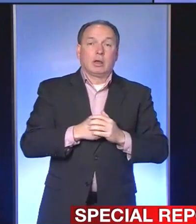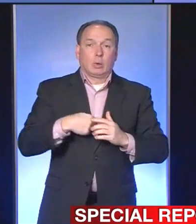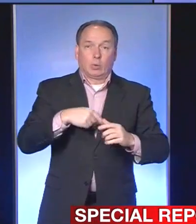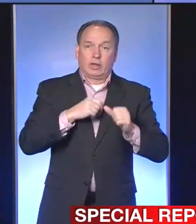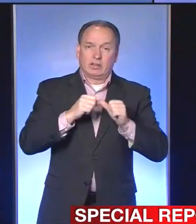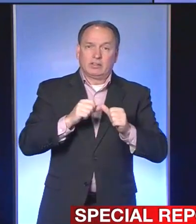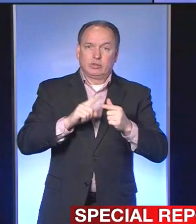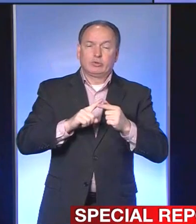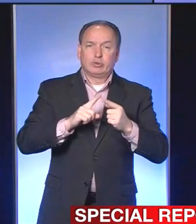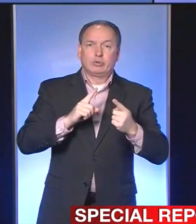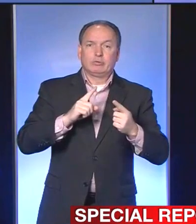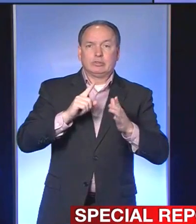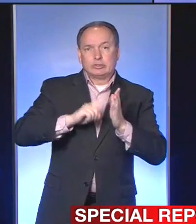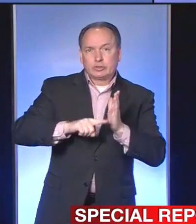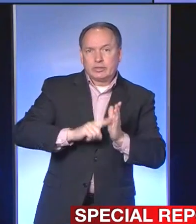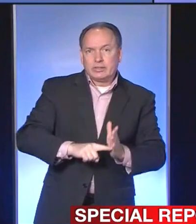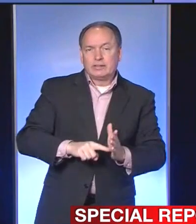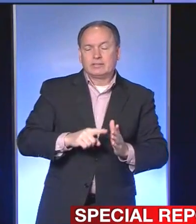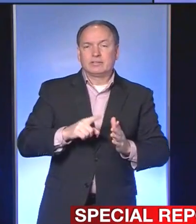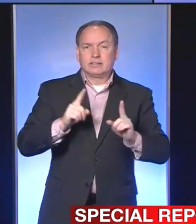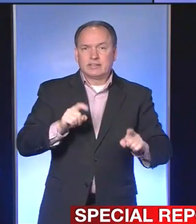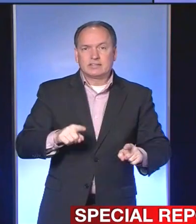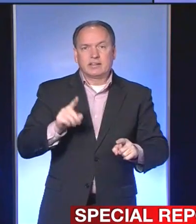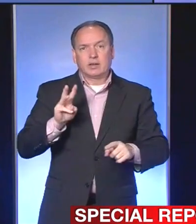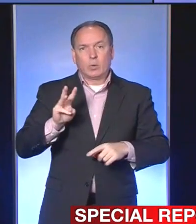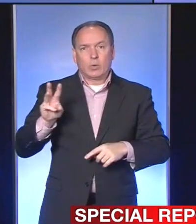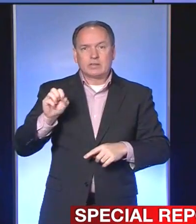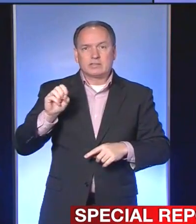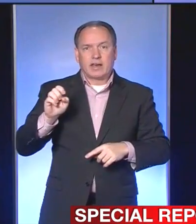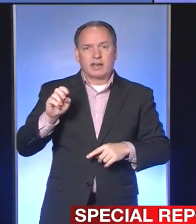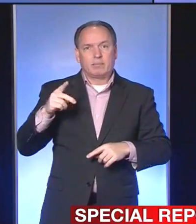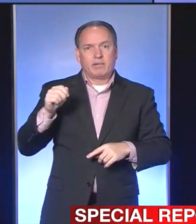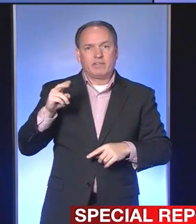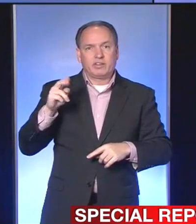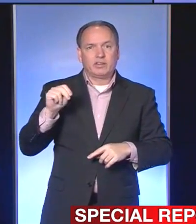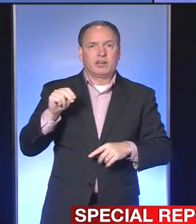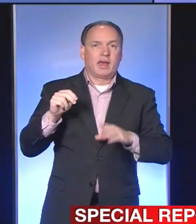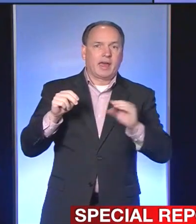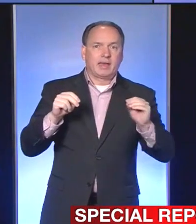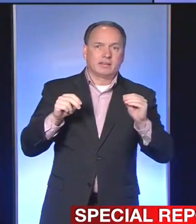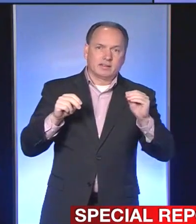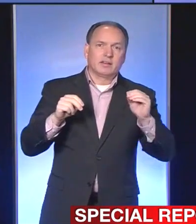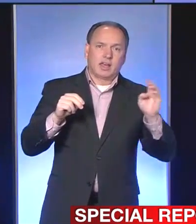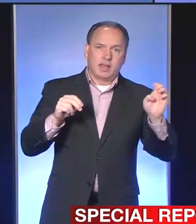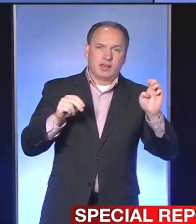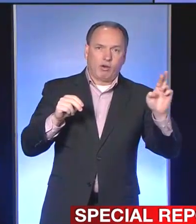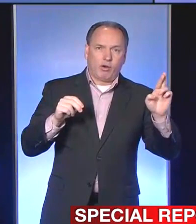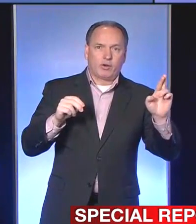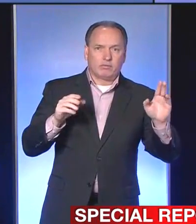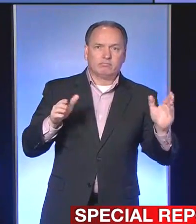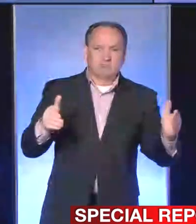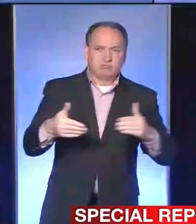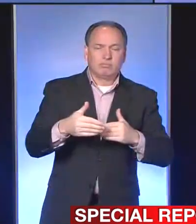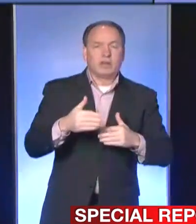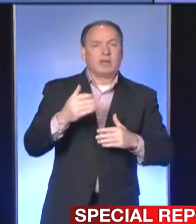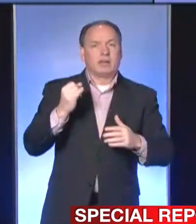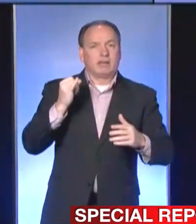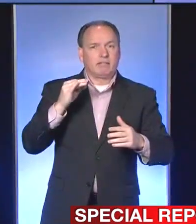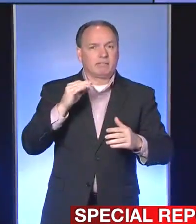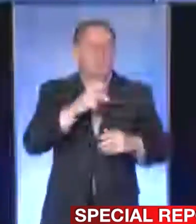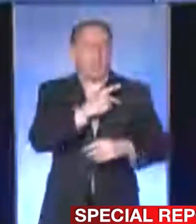screening and testing both our Westside Pavilion and our emergency department for patients who are concerned they may have COVID.